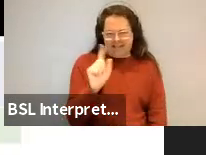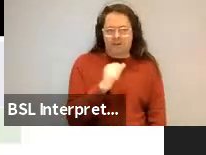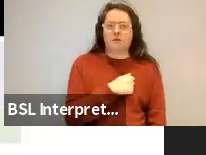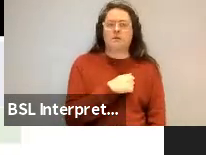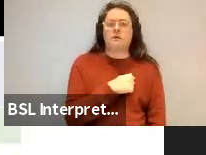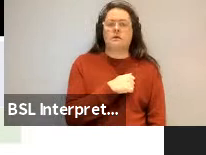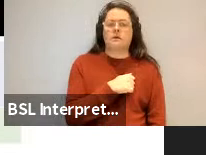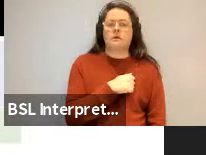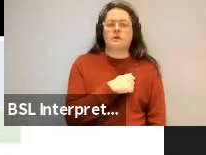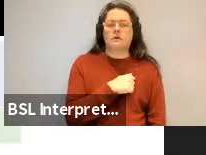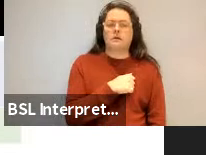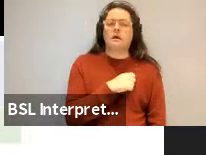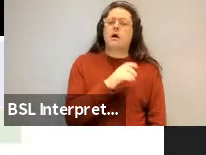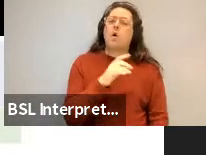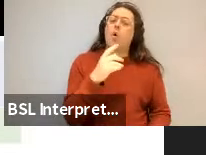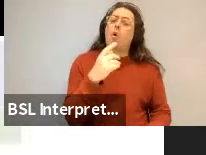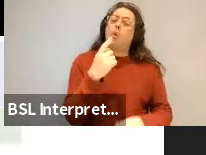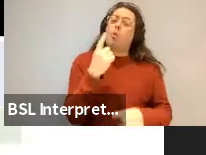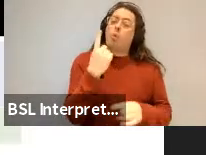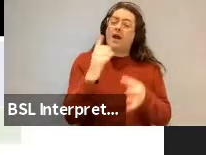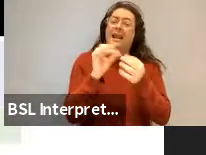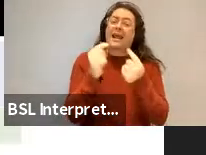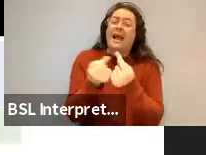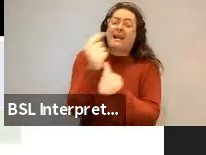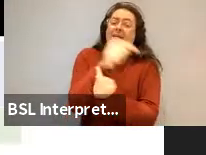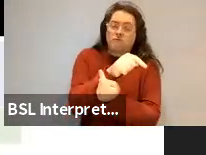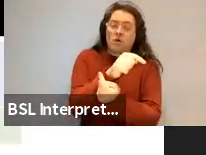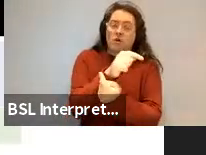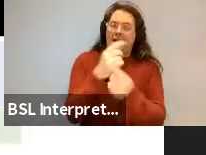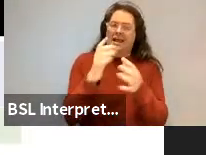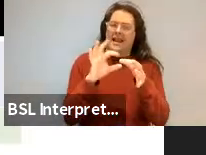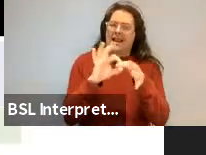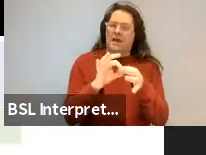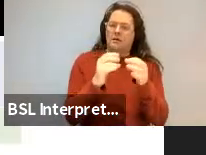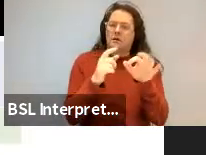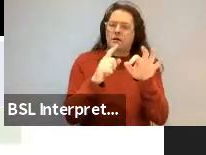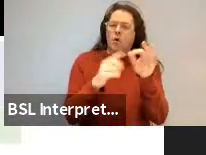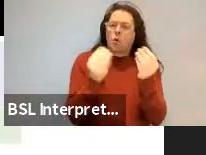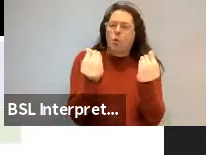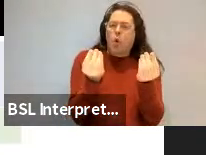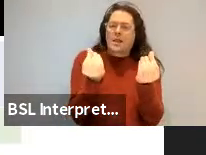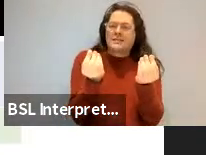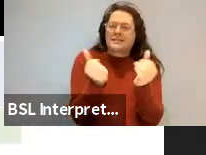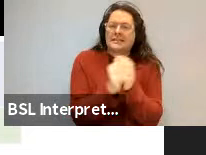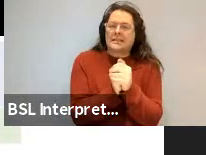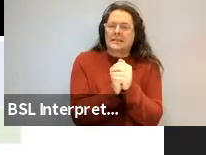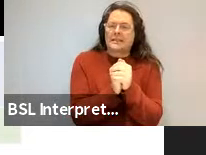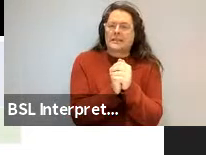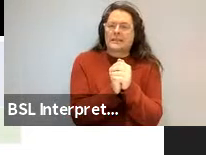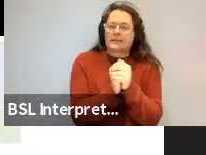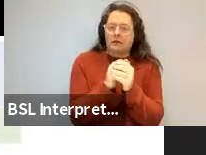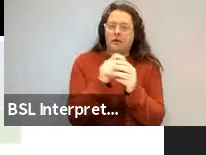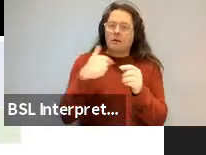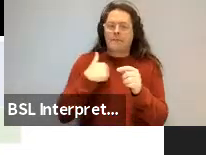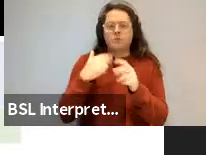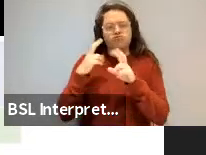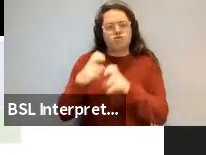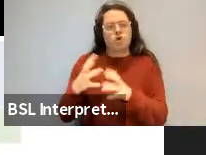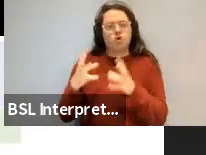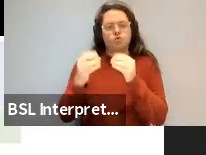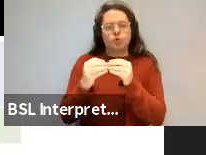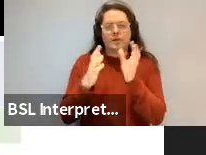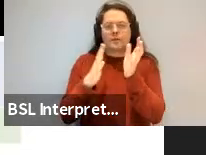quality or existence. I should say all of this work was done with my dear friend and collaborator, Laura Michaelis, who you see there.